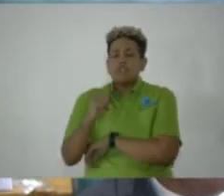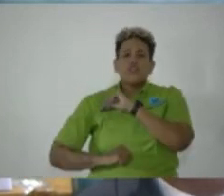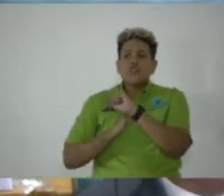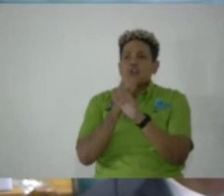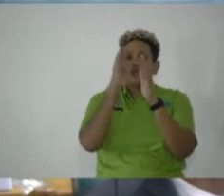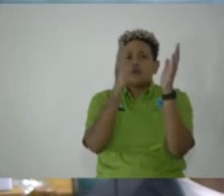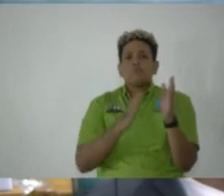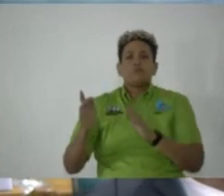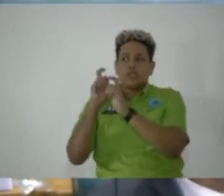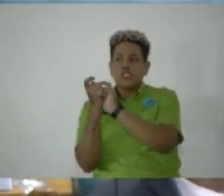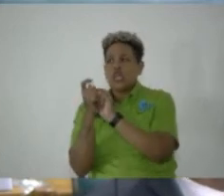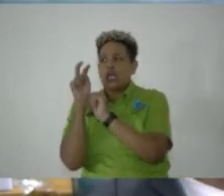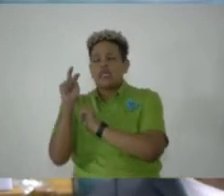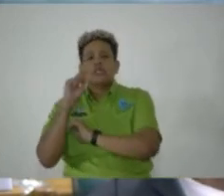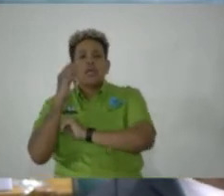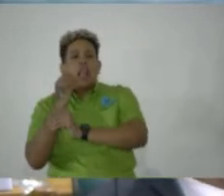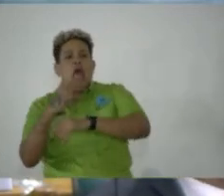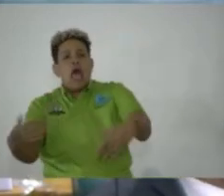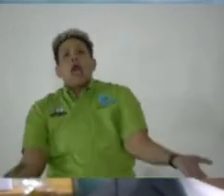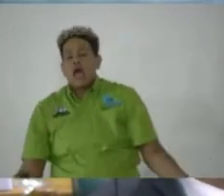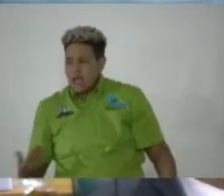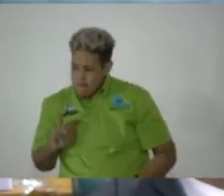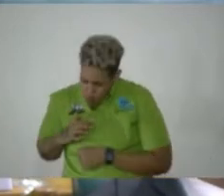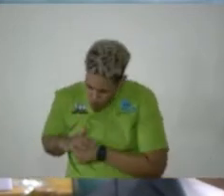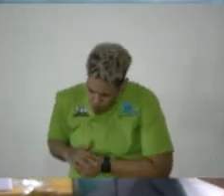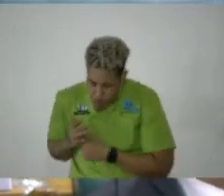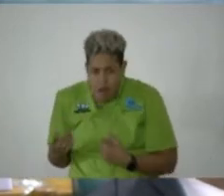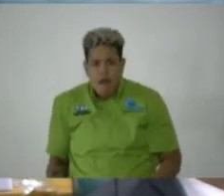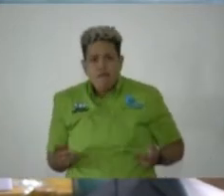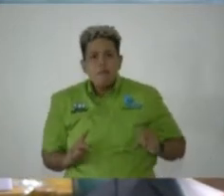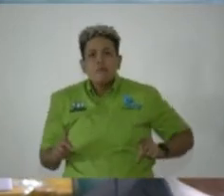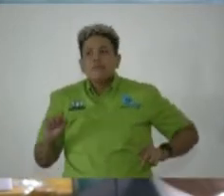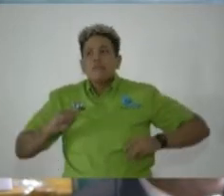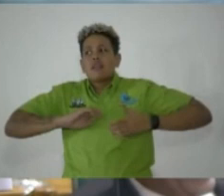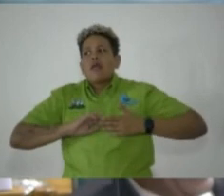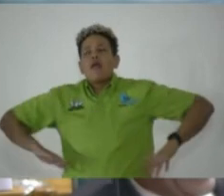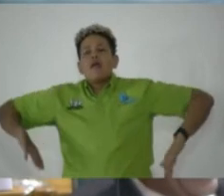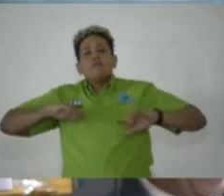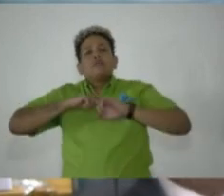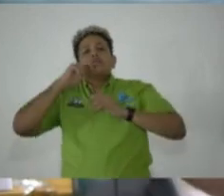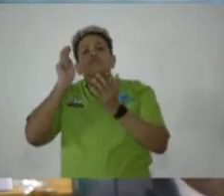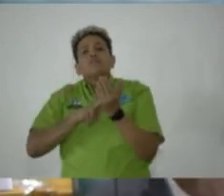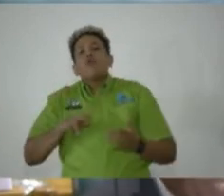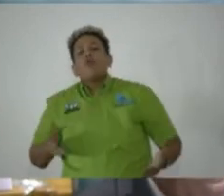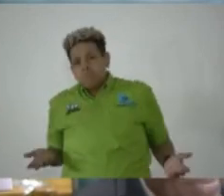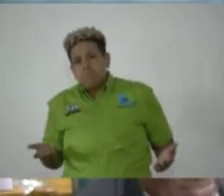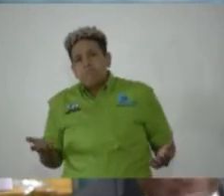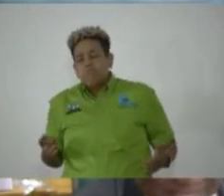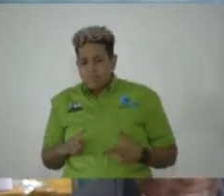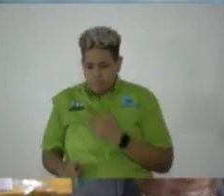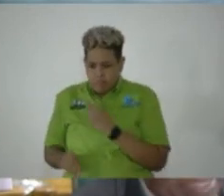when the landless and oppressed people of St. Thomas stood up, and